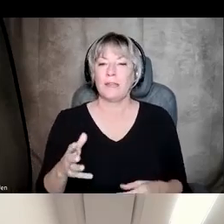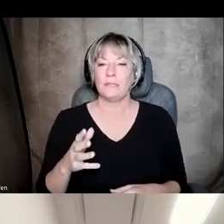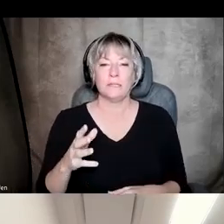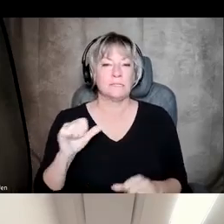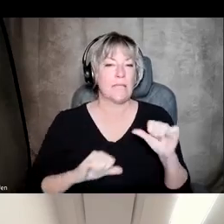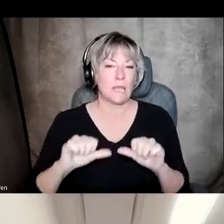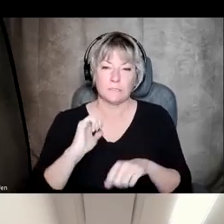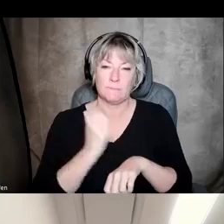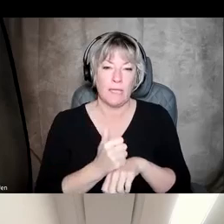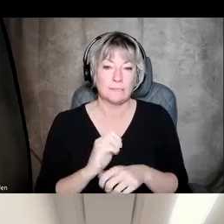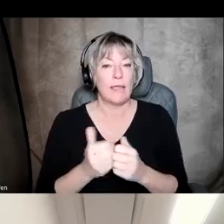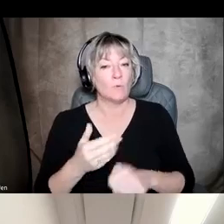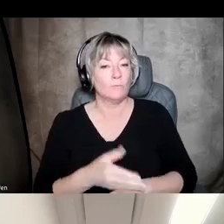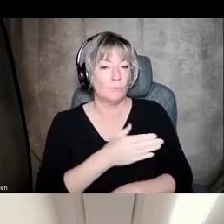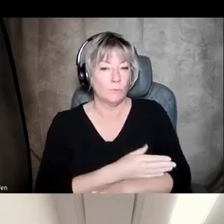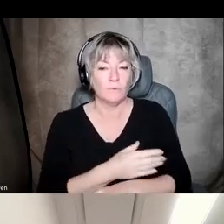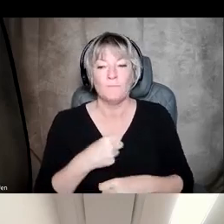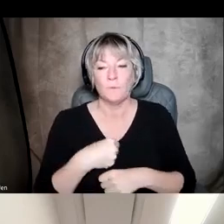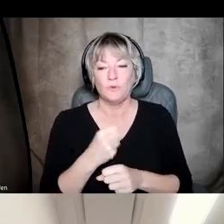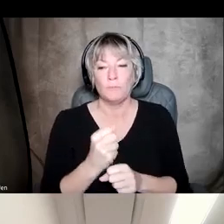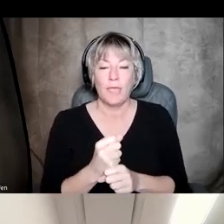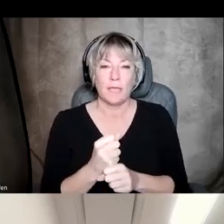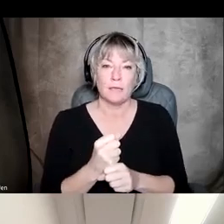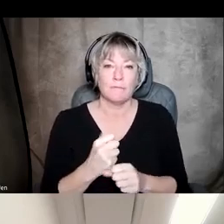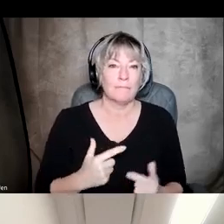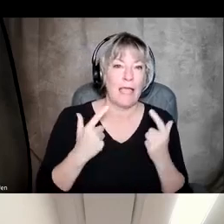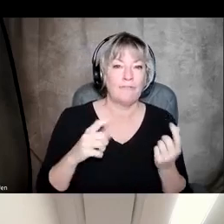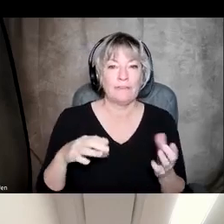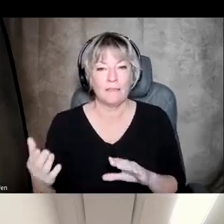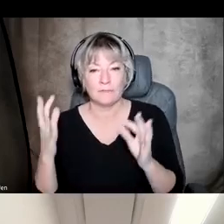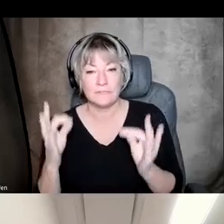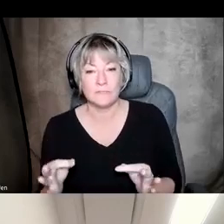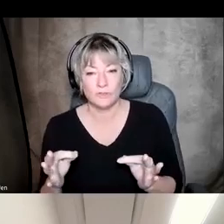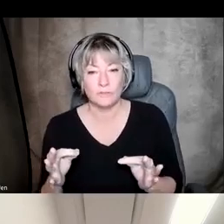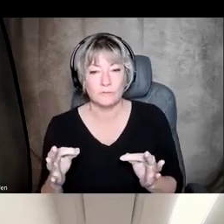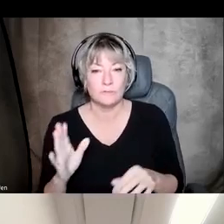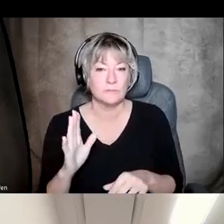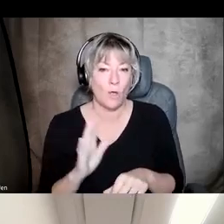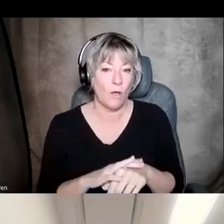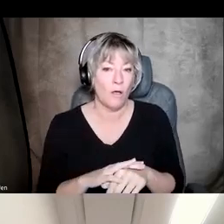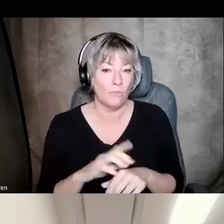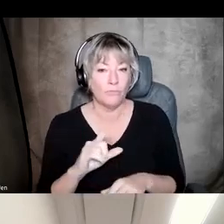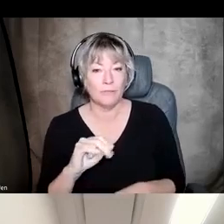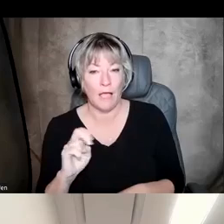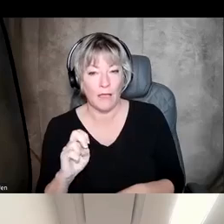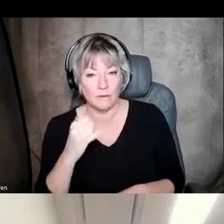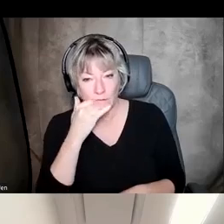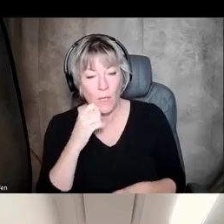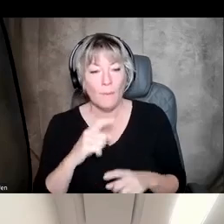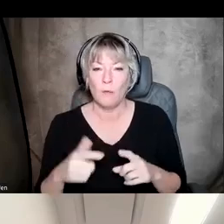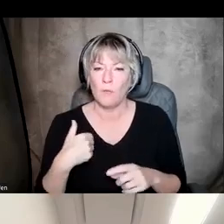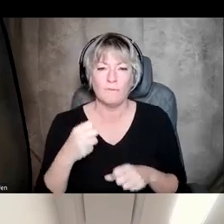base to help us make these, life and death decisions on the lines. But we have a solid